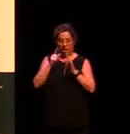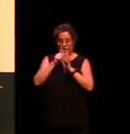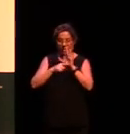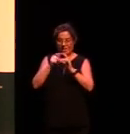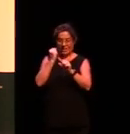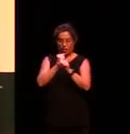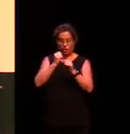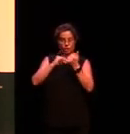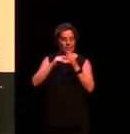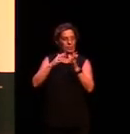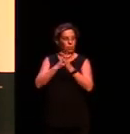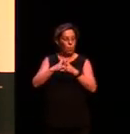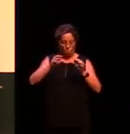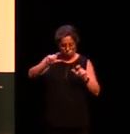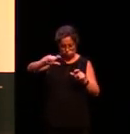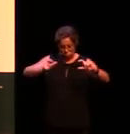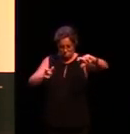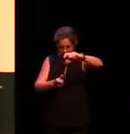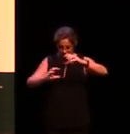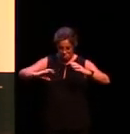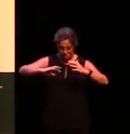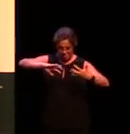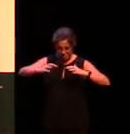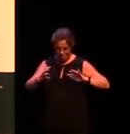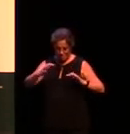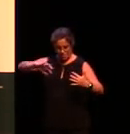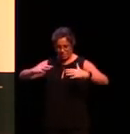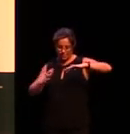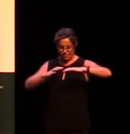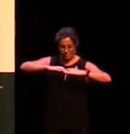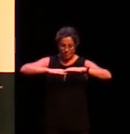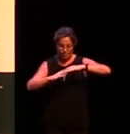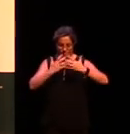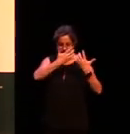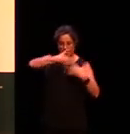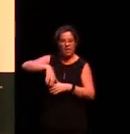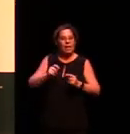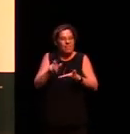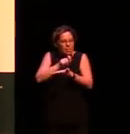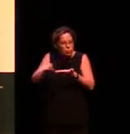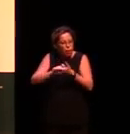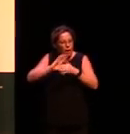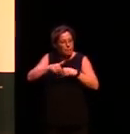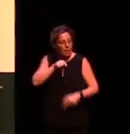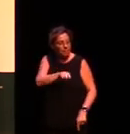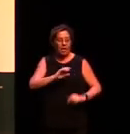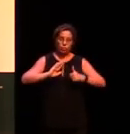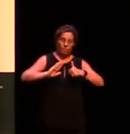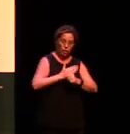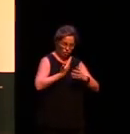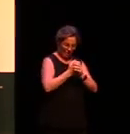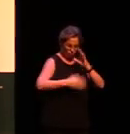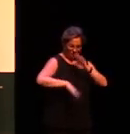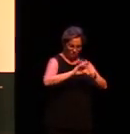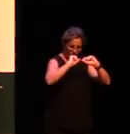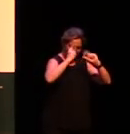hear about some of those tonight. And then write it all in a way that captures in a few hundred pages all of